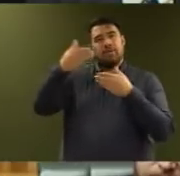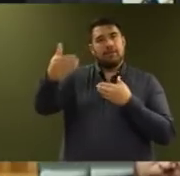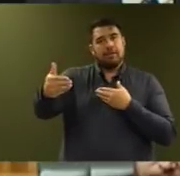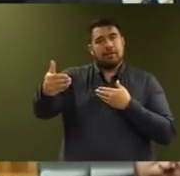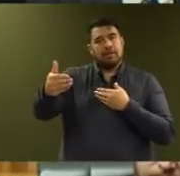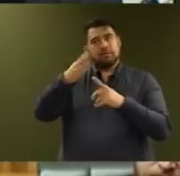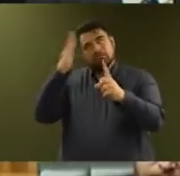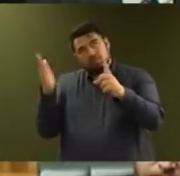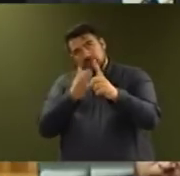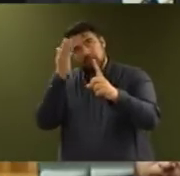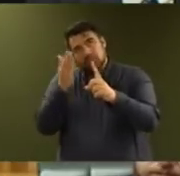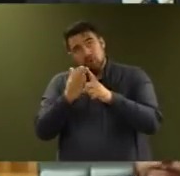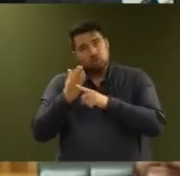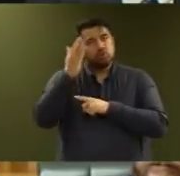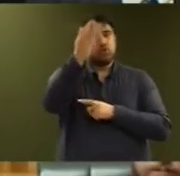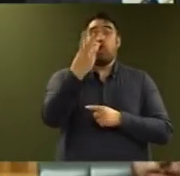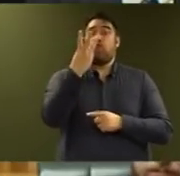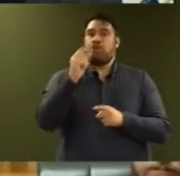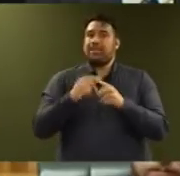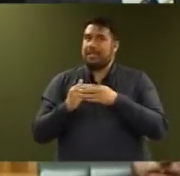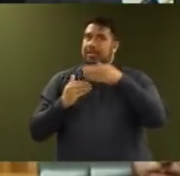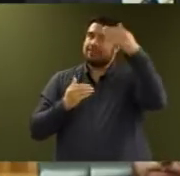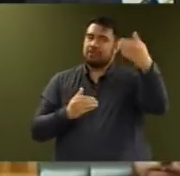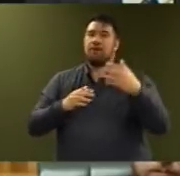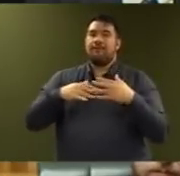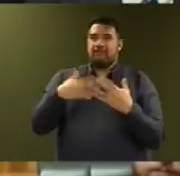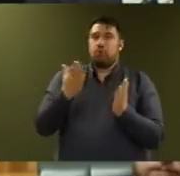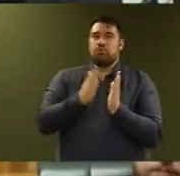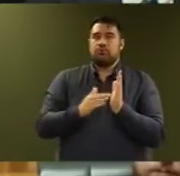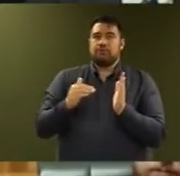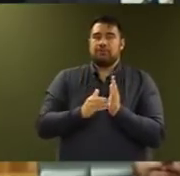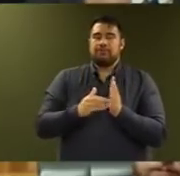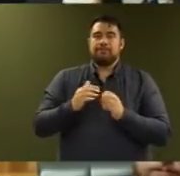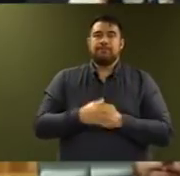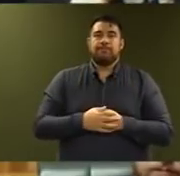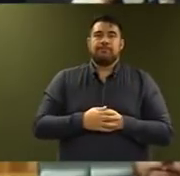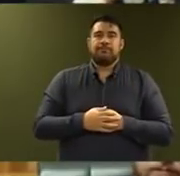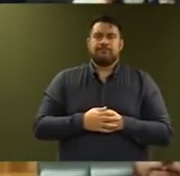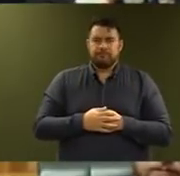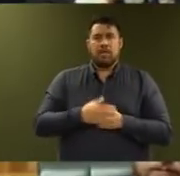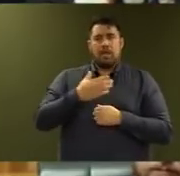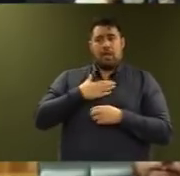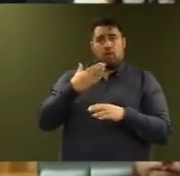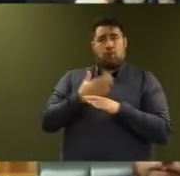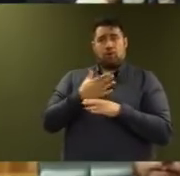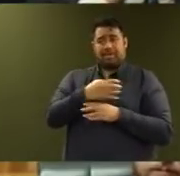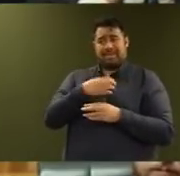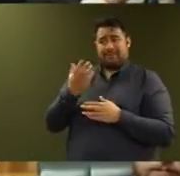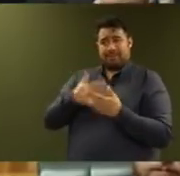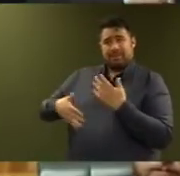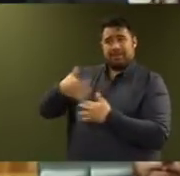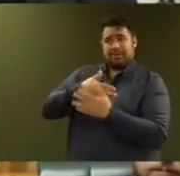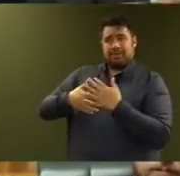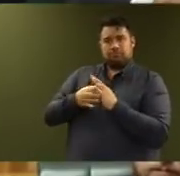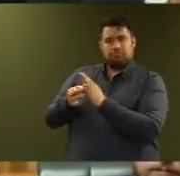towards the next 30 years for New Zealand. I would like to acknowledge the work of the partners in this government. The Labour Party